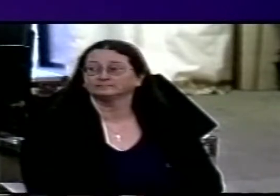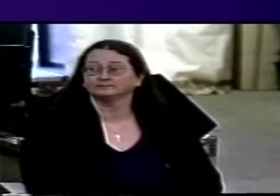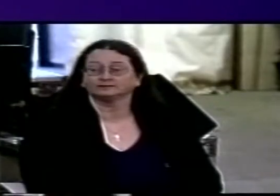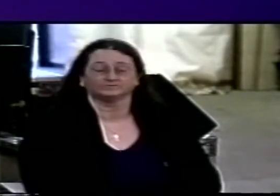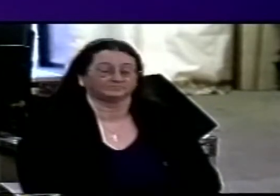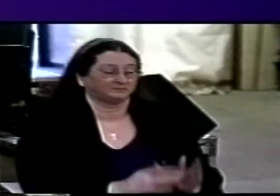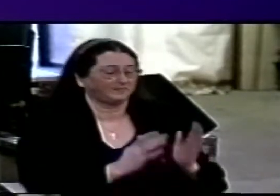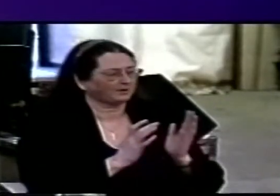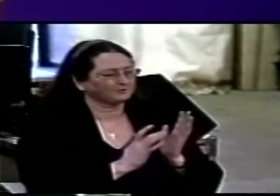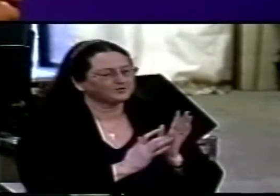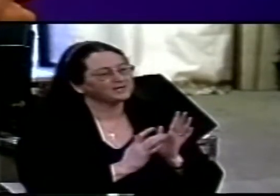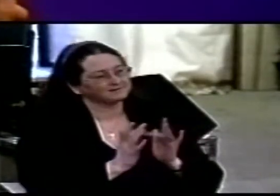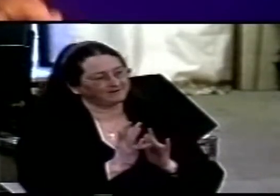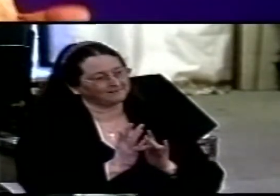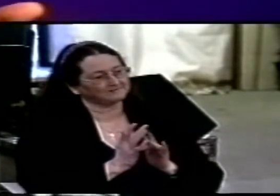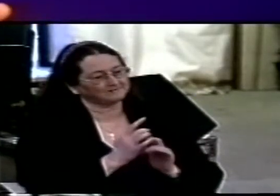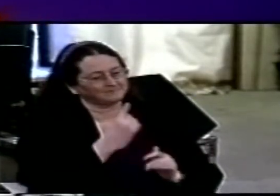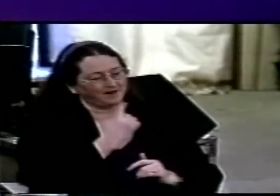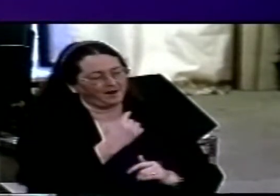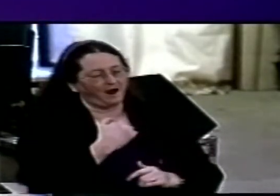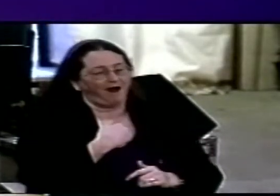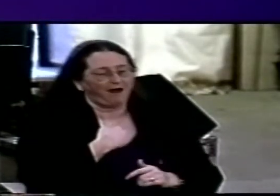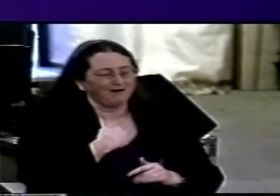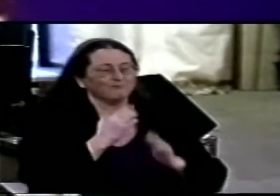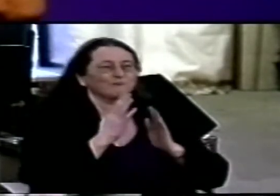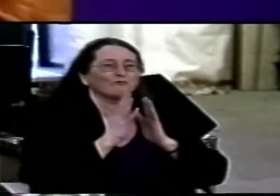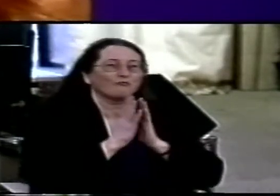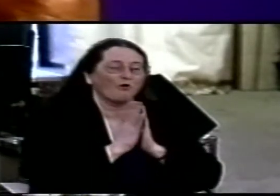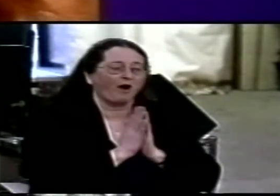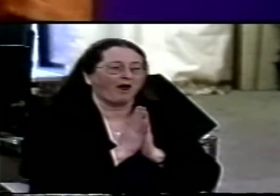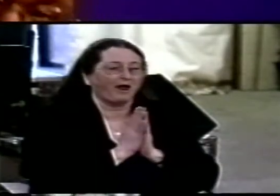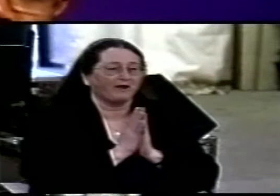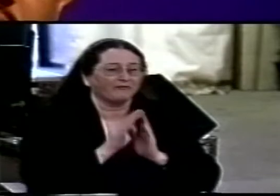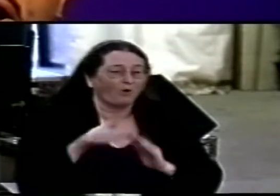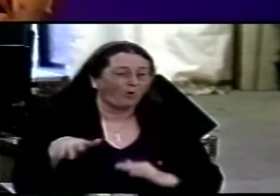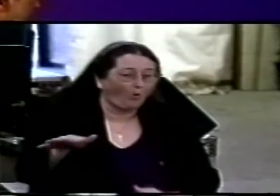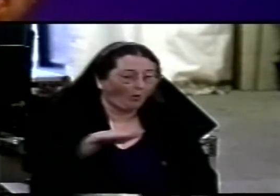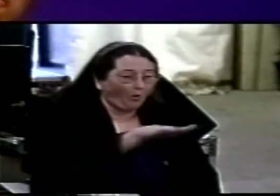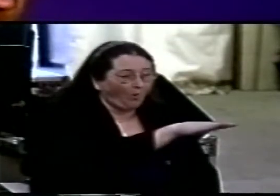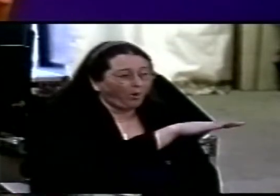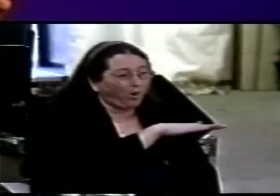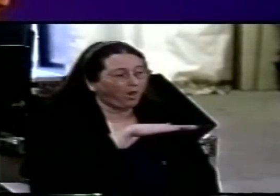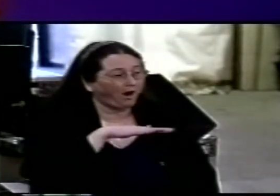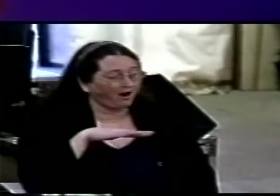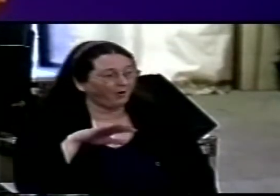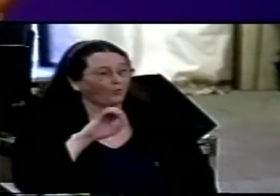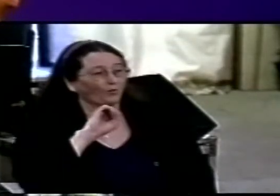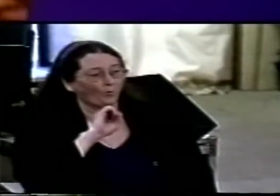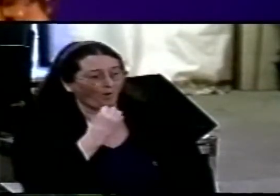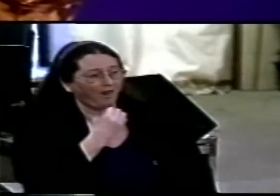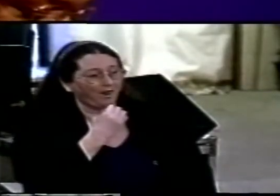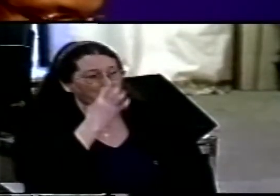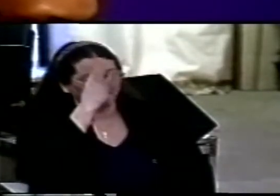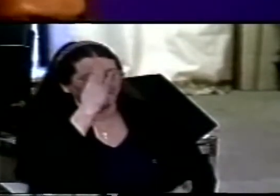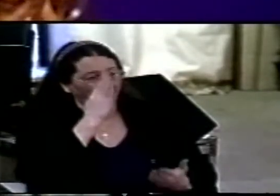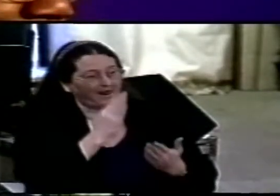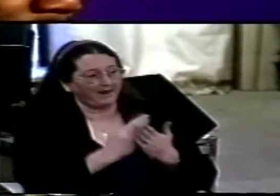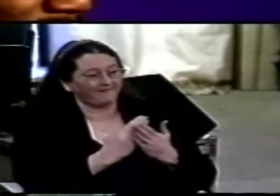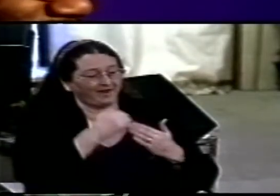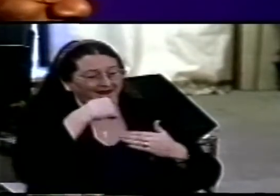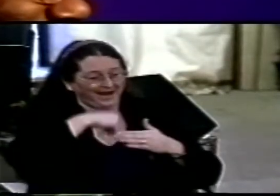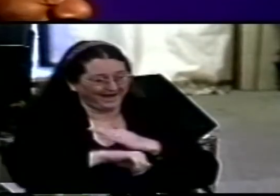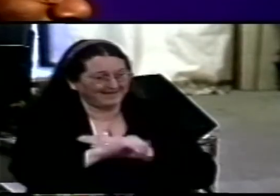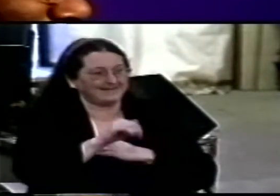Jesus said I pray for all those who will believe in